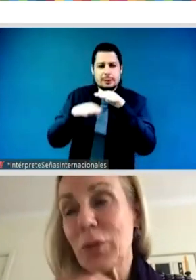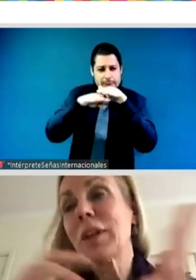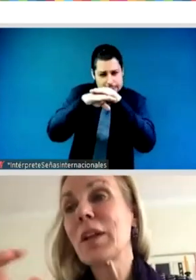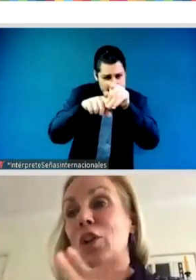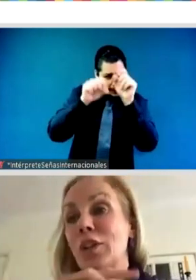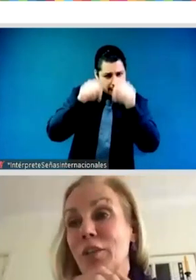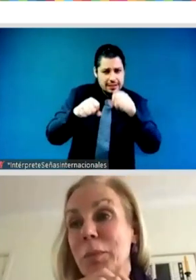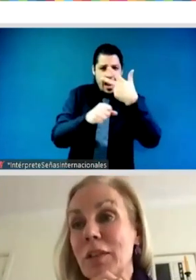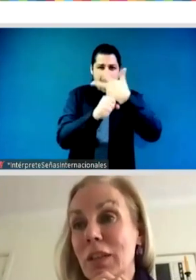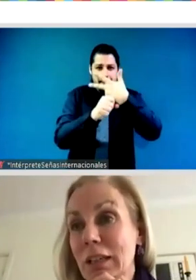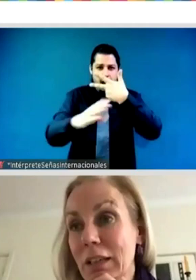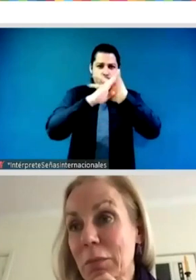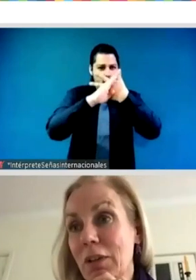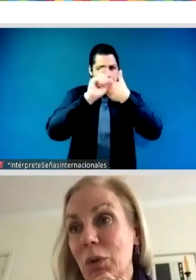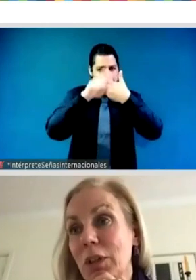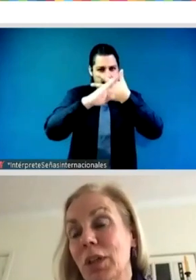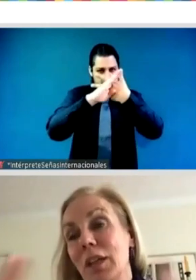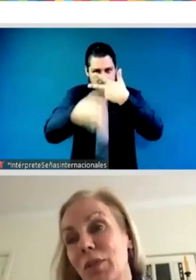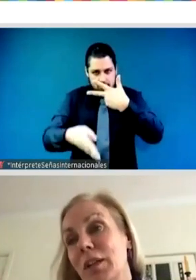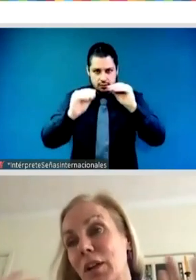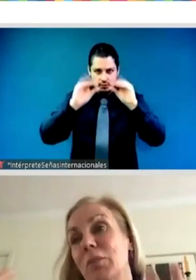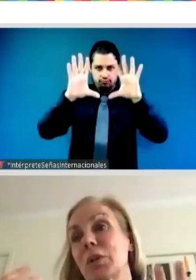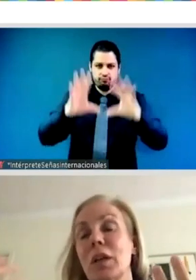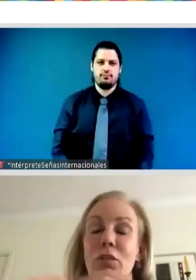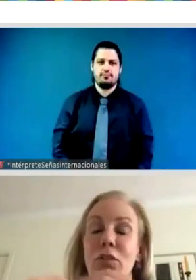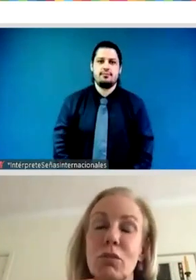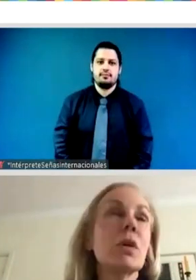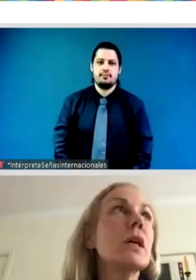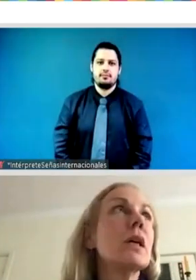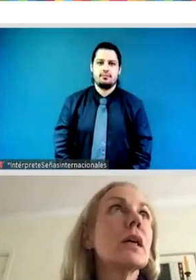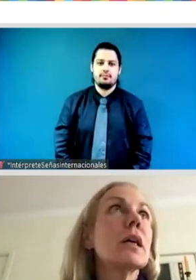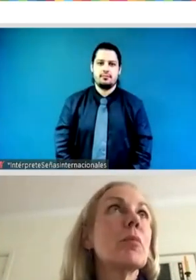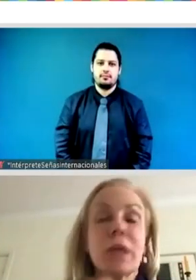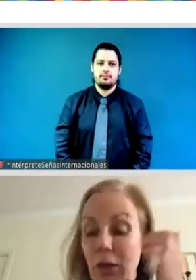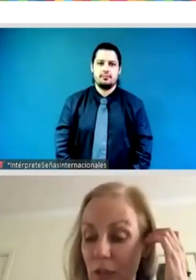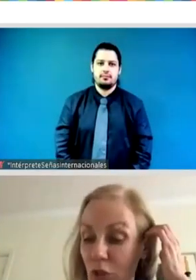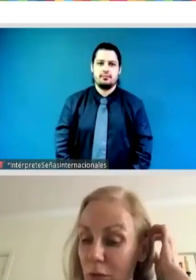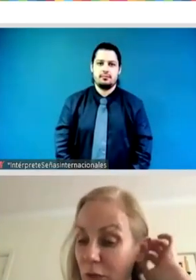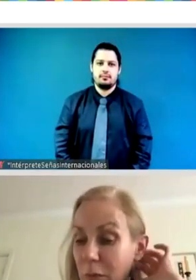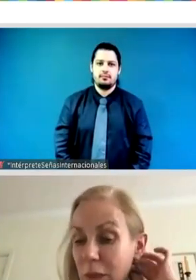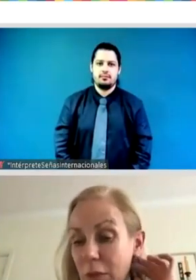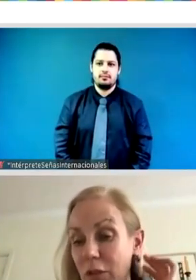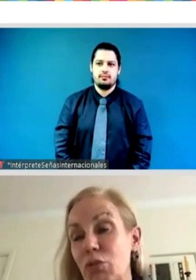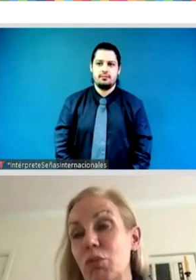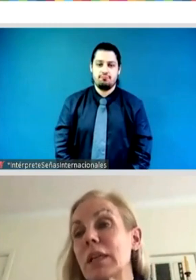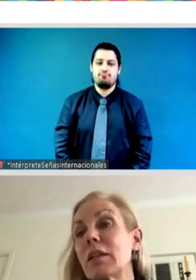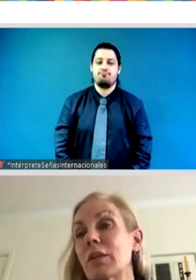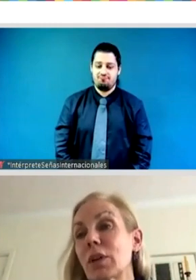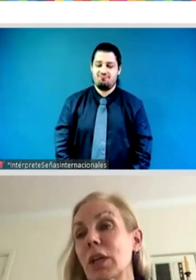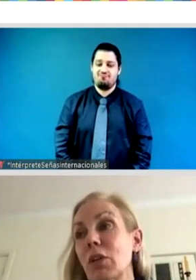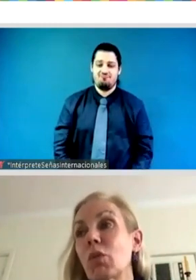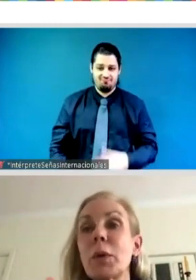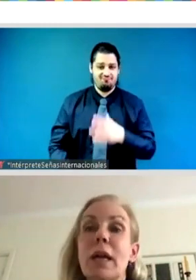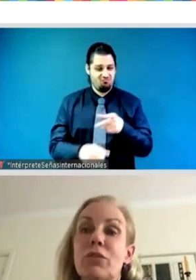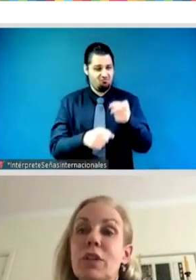has been said hakima and one of the key things i would like to uh bring out in terms of commitment is really delivering